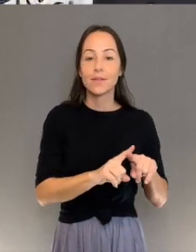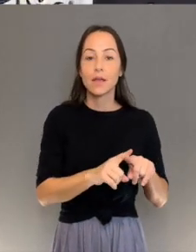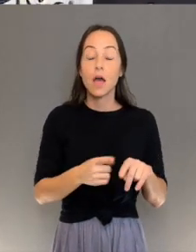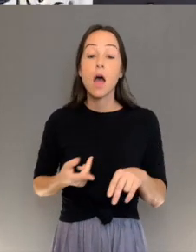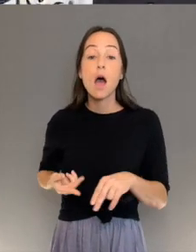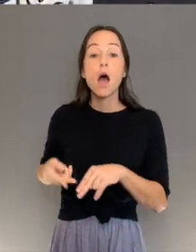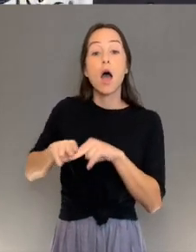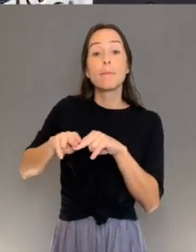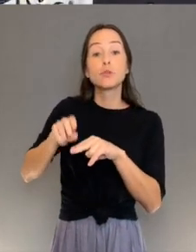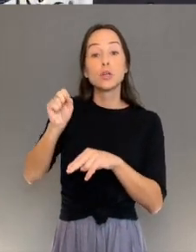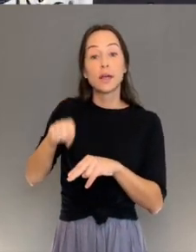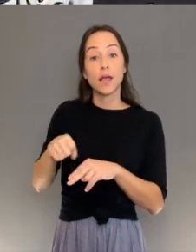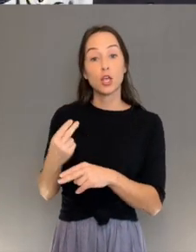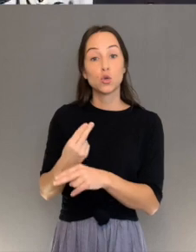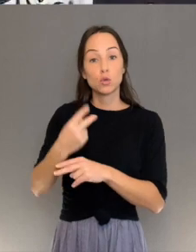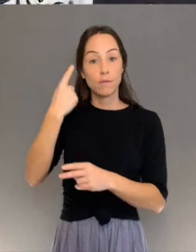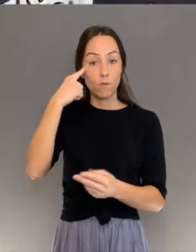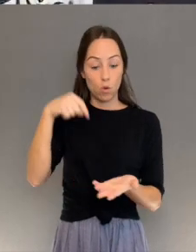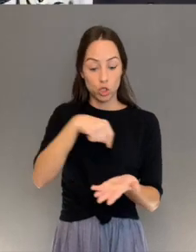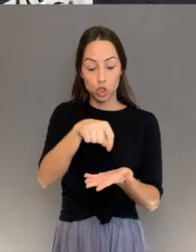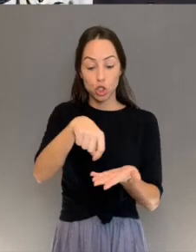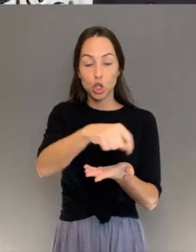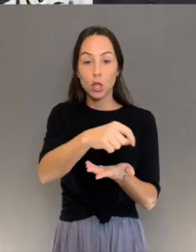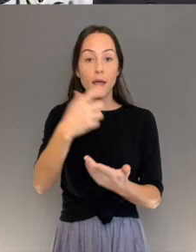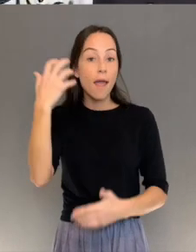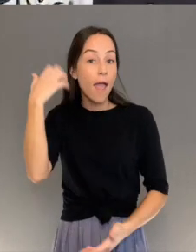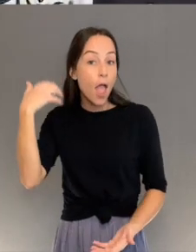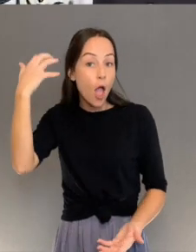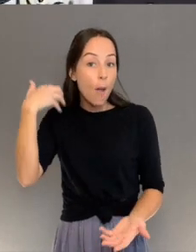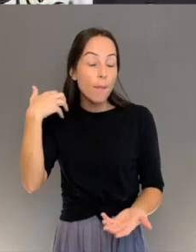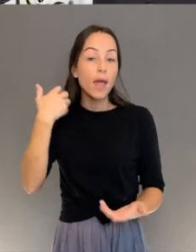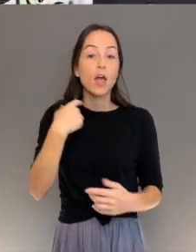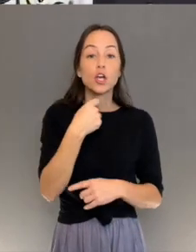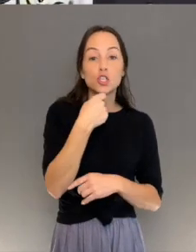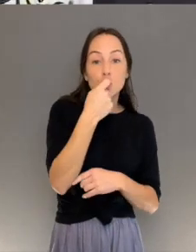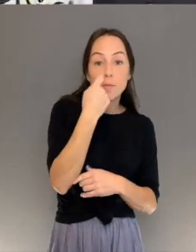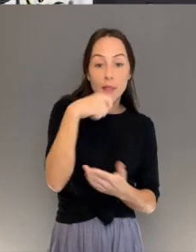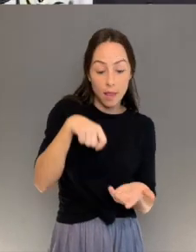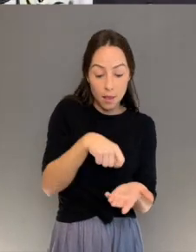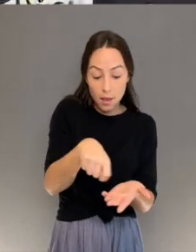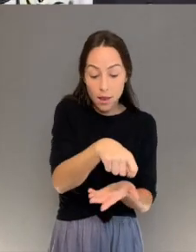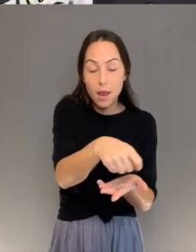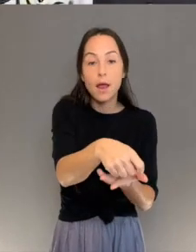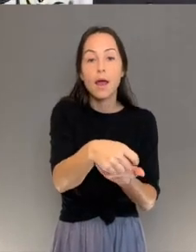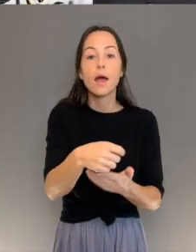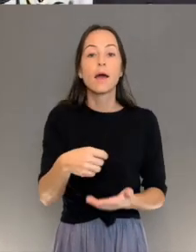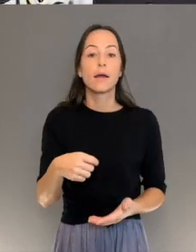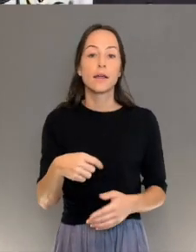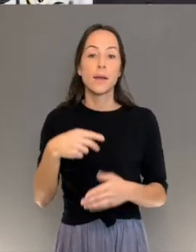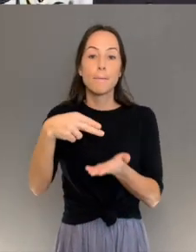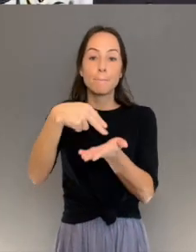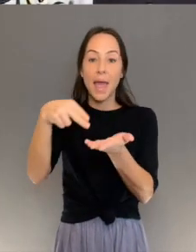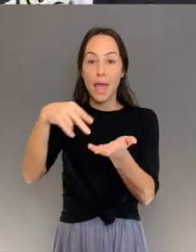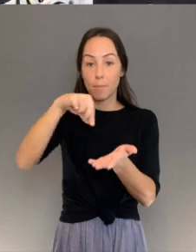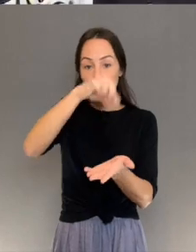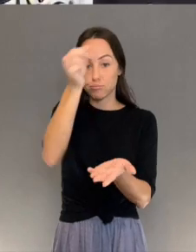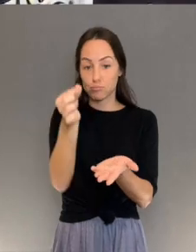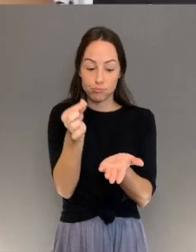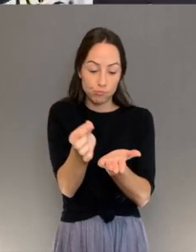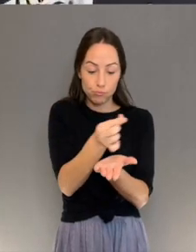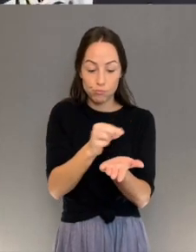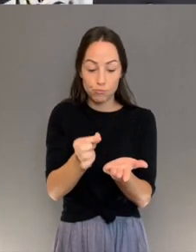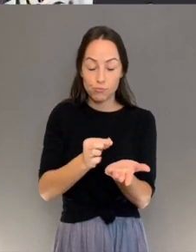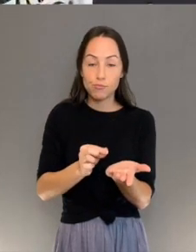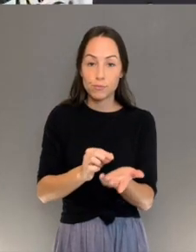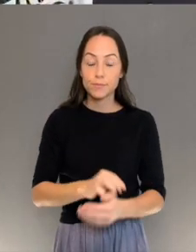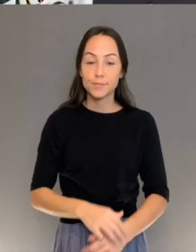toothpick, or end of a paint brush Press the paper firmly into the shaving cream Another option is to cut